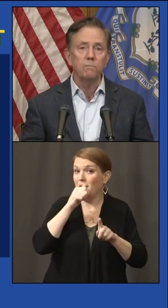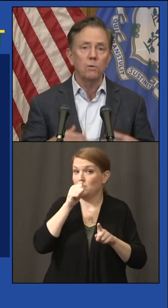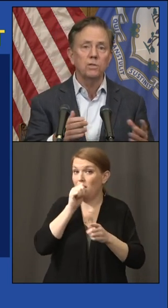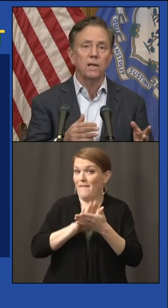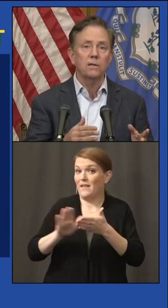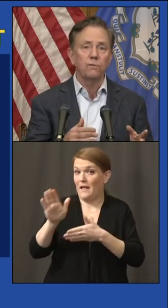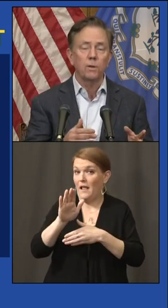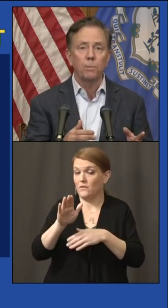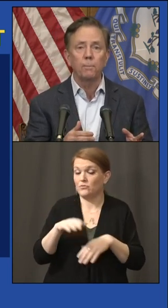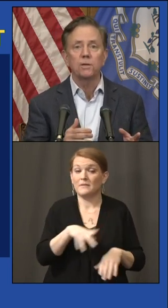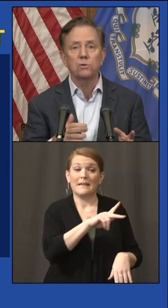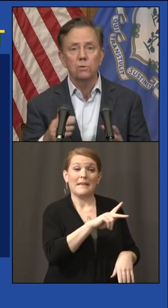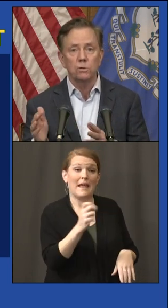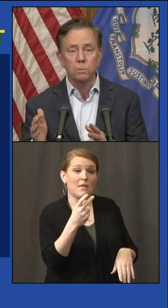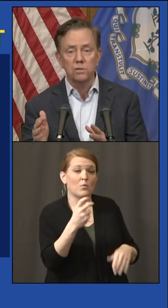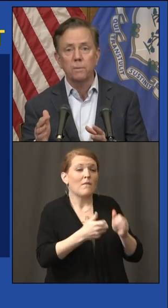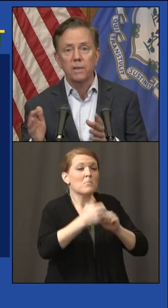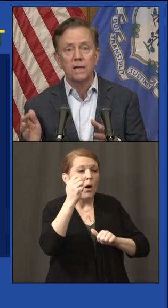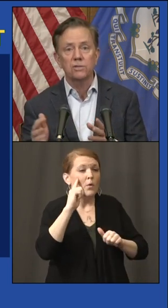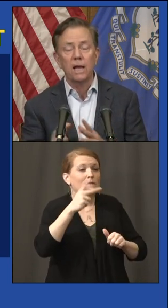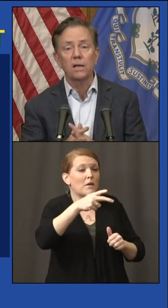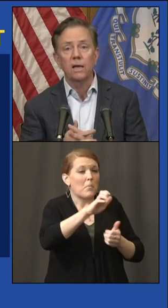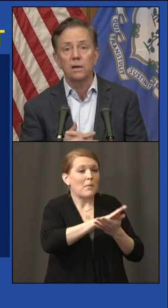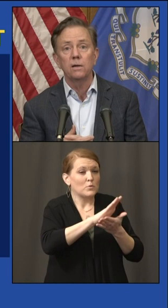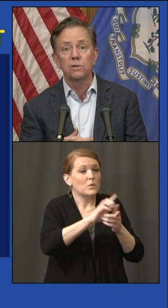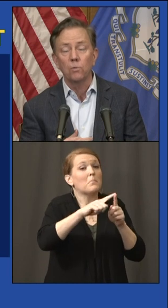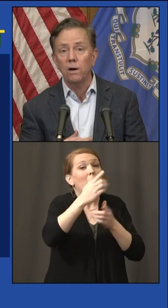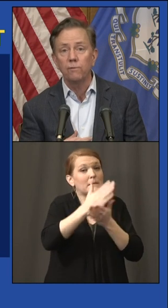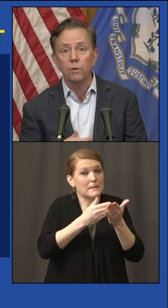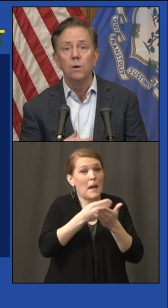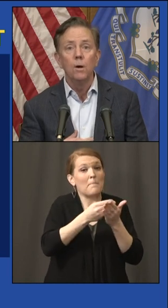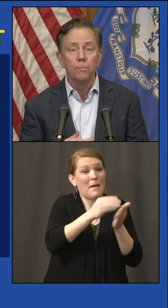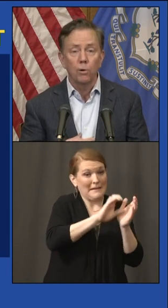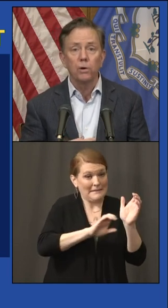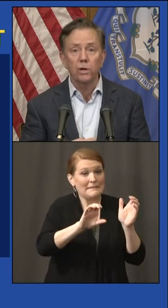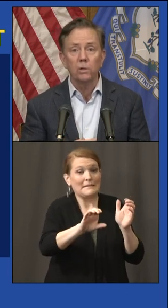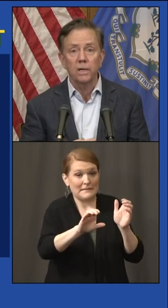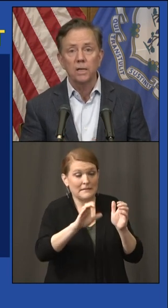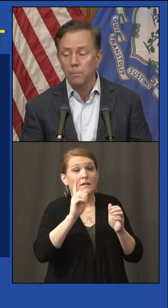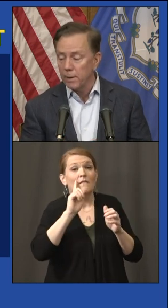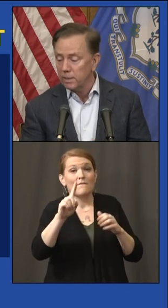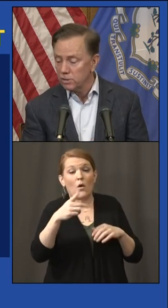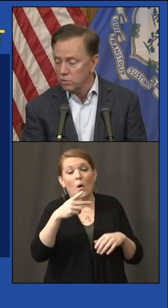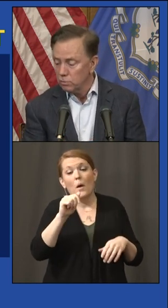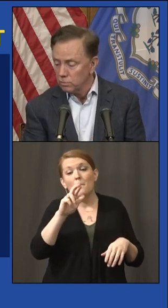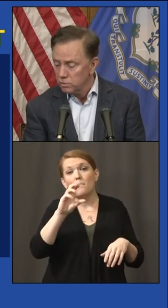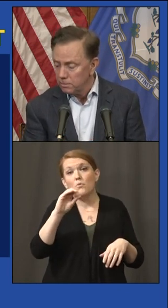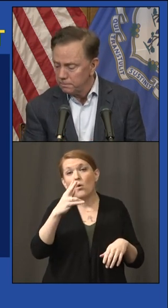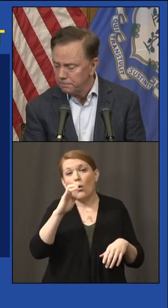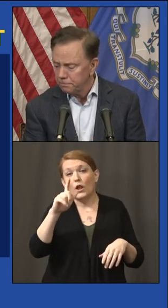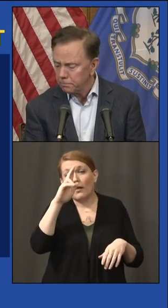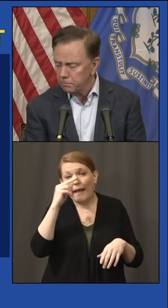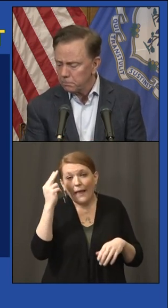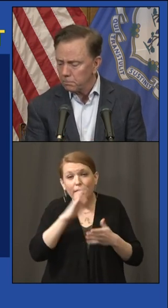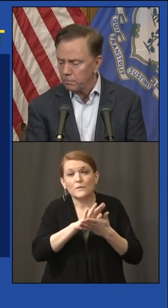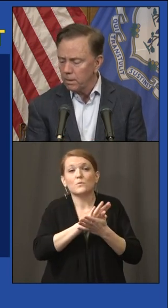12, most of that is for the public schools, but some of that is allocated as well for parochial and independent schools.